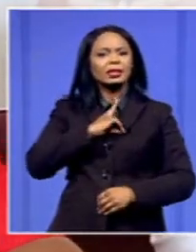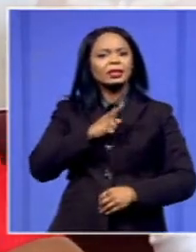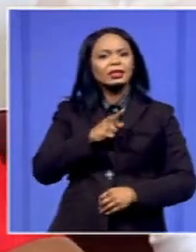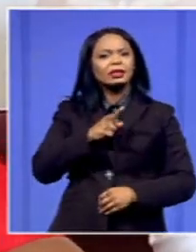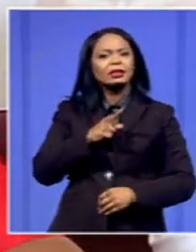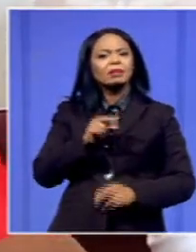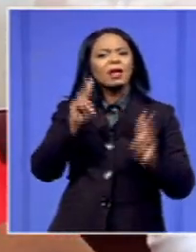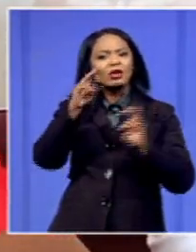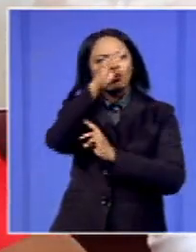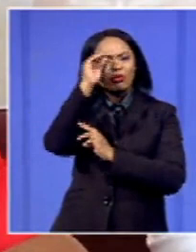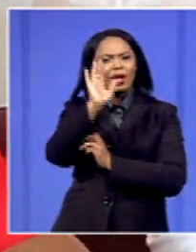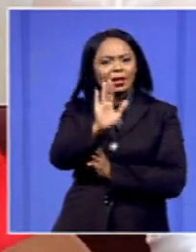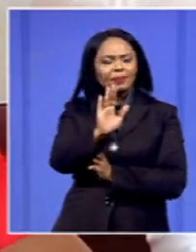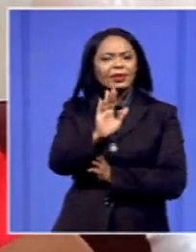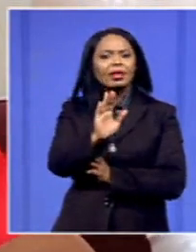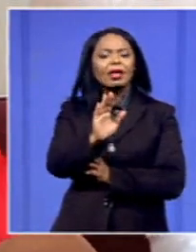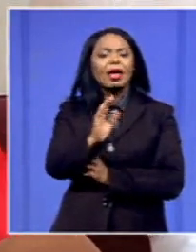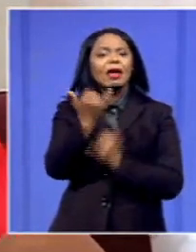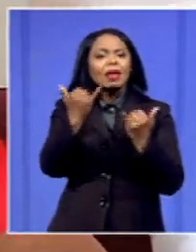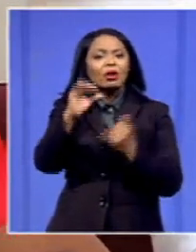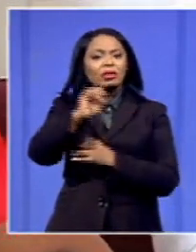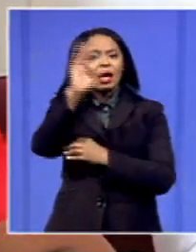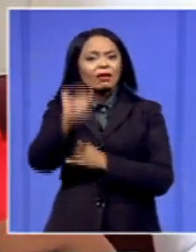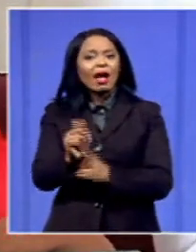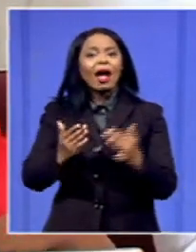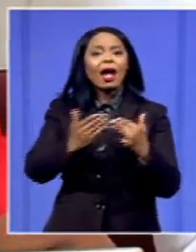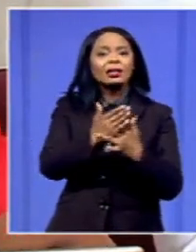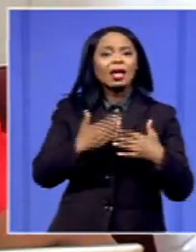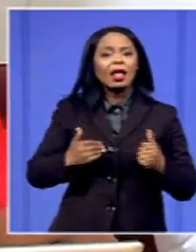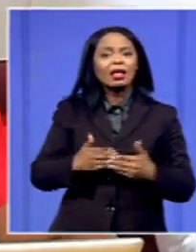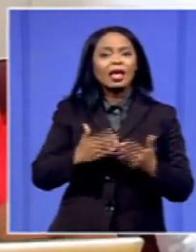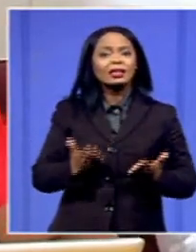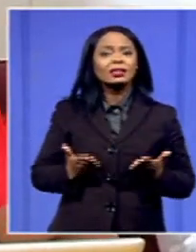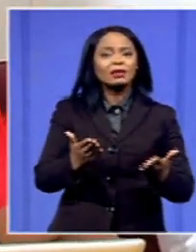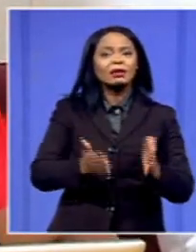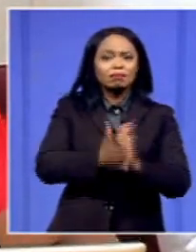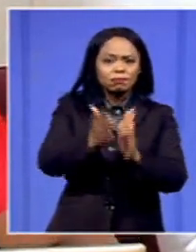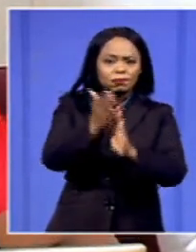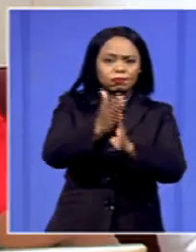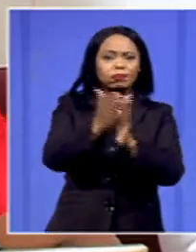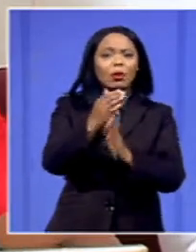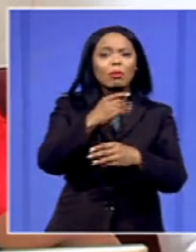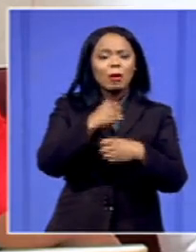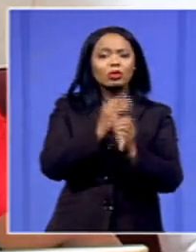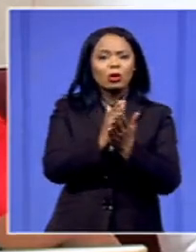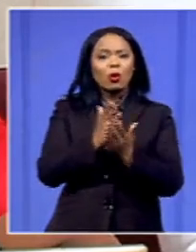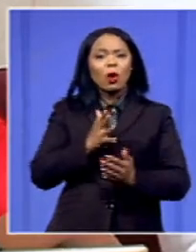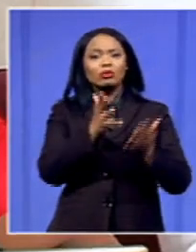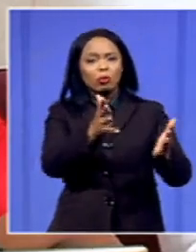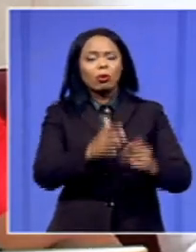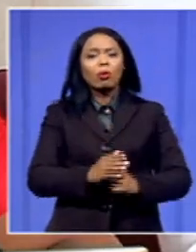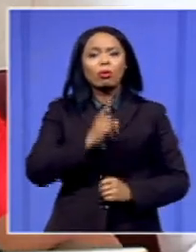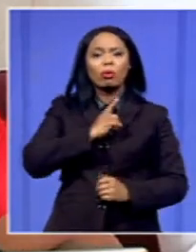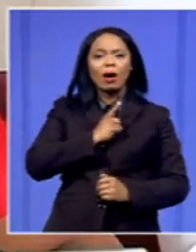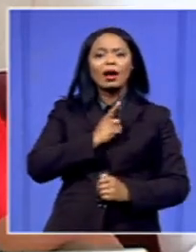that them accessing healthcare service will not be affected. What we are trying to do here is to